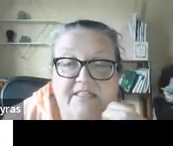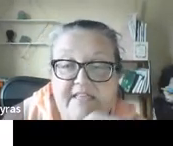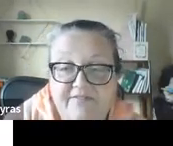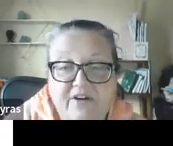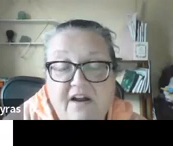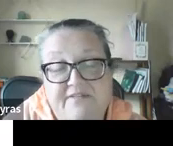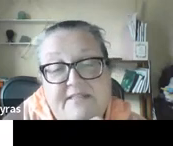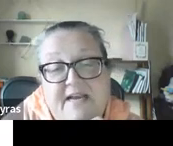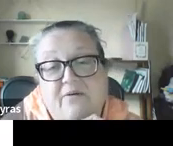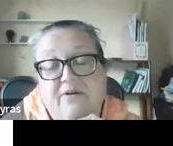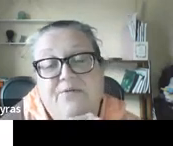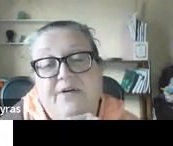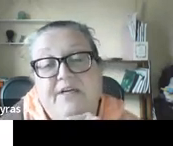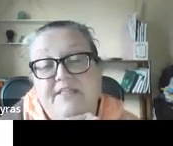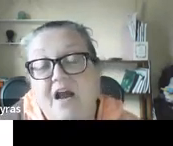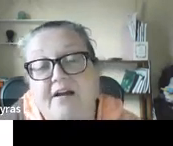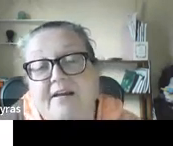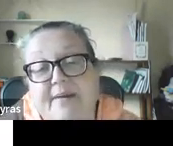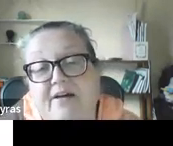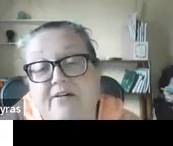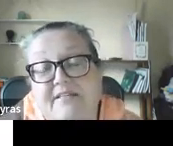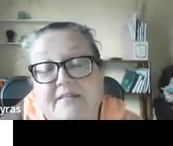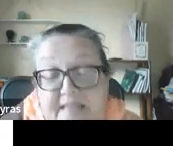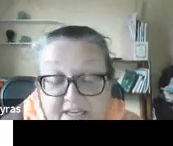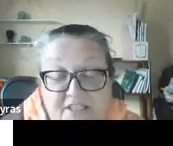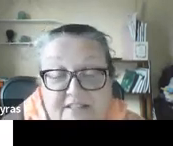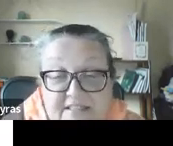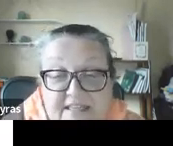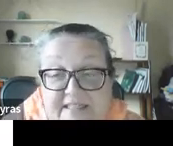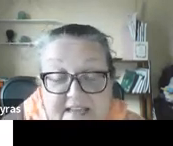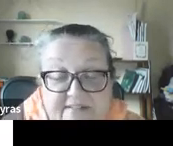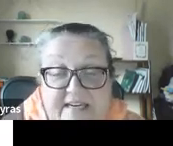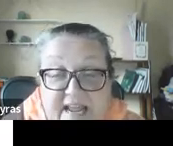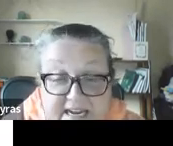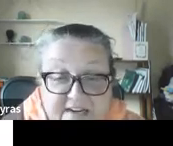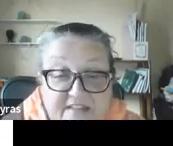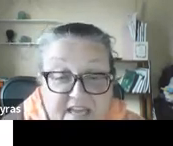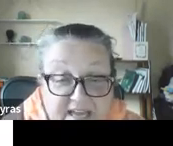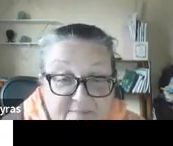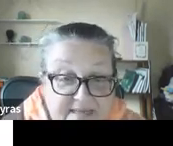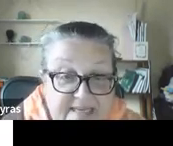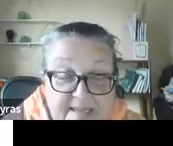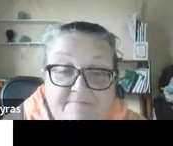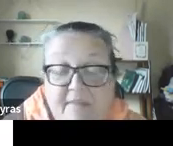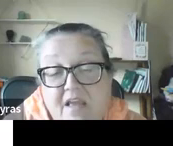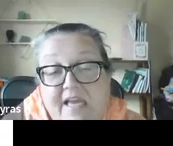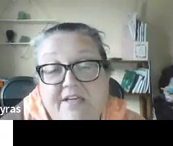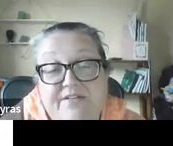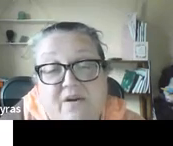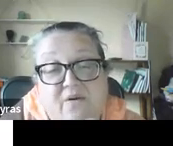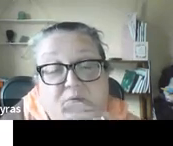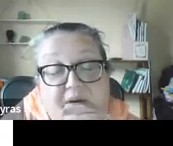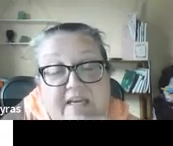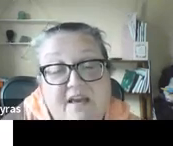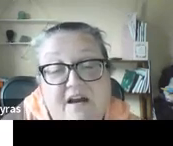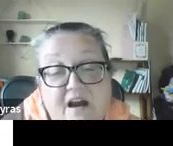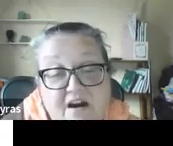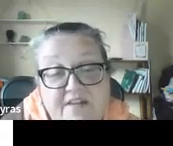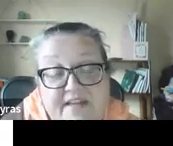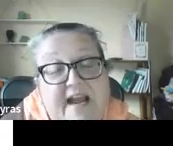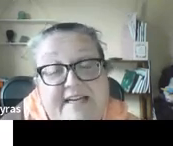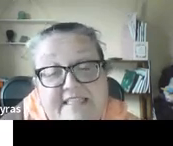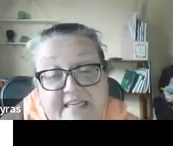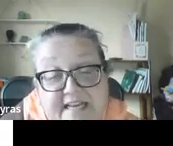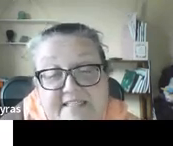So, today for Office Hours, we're going to talk about Section 6, 7, and 8 of the IEP. So, we